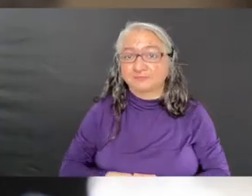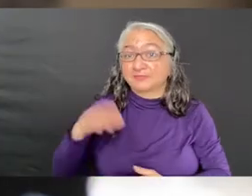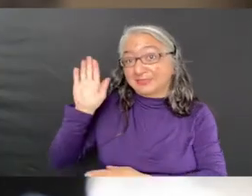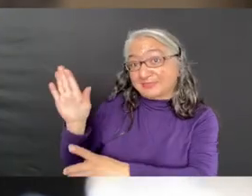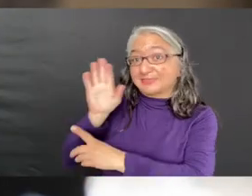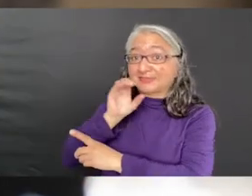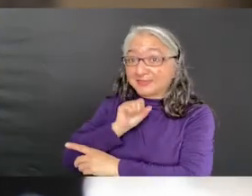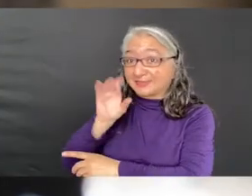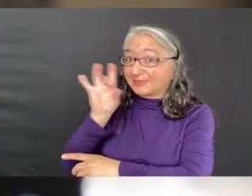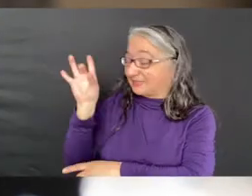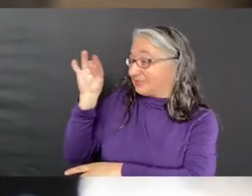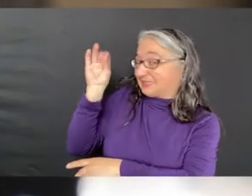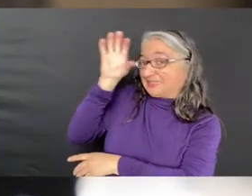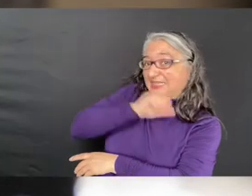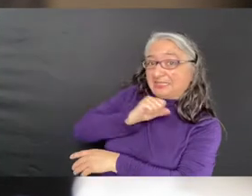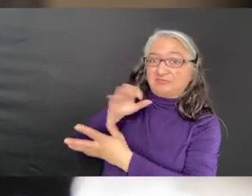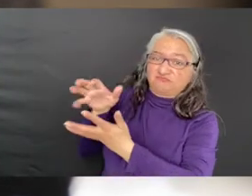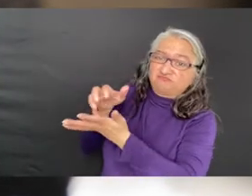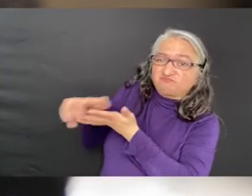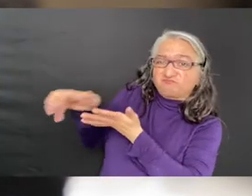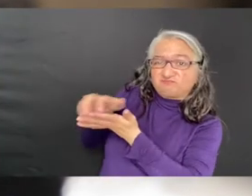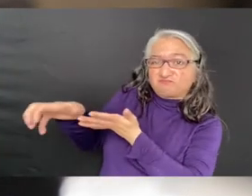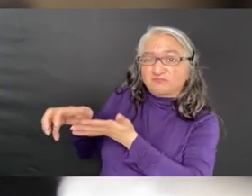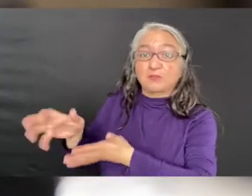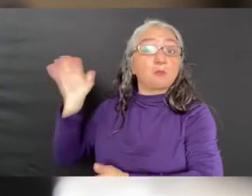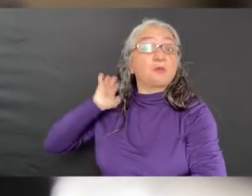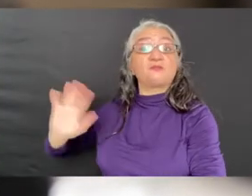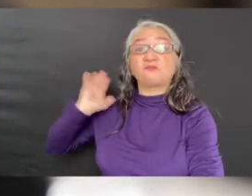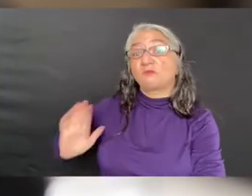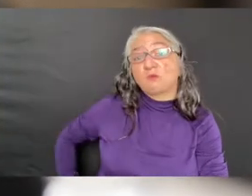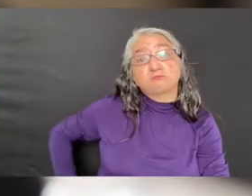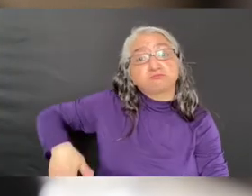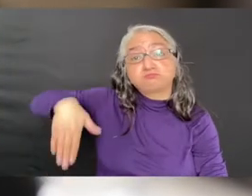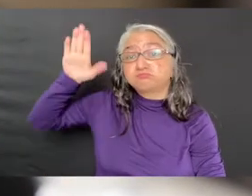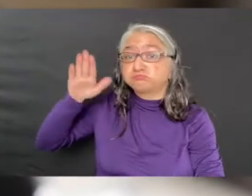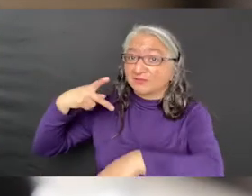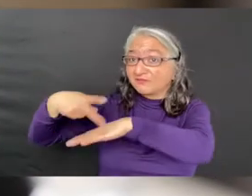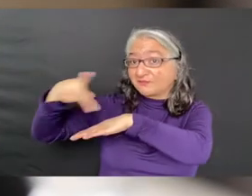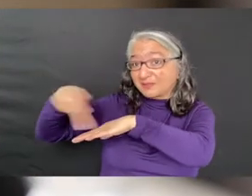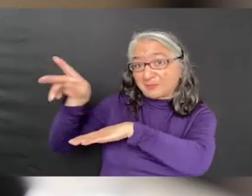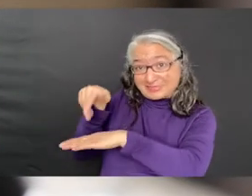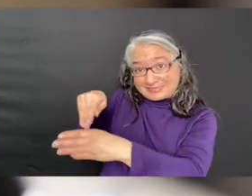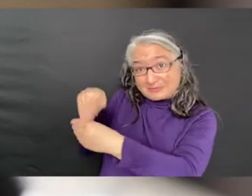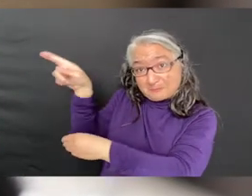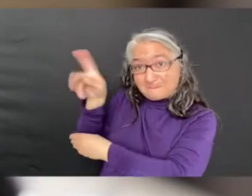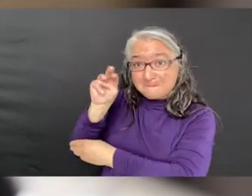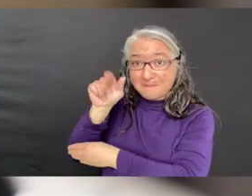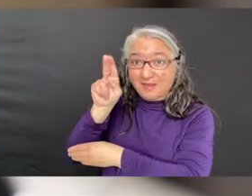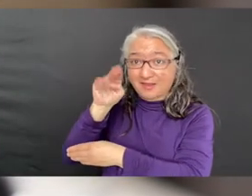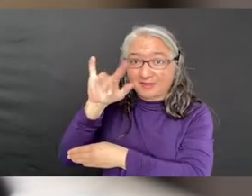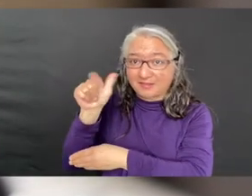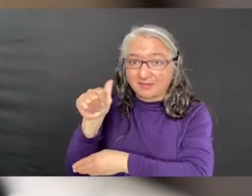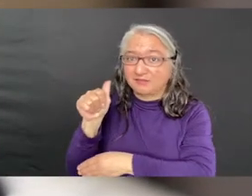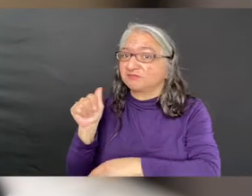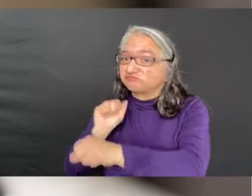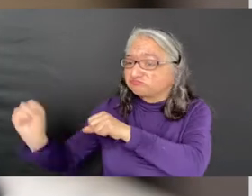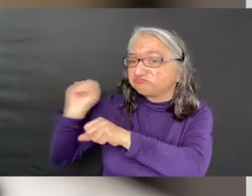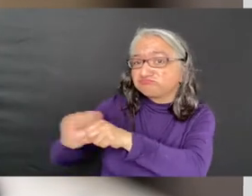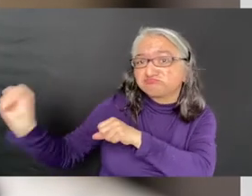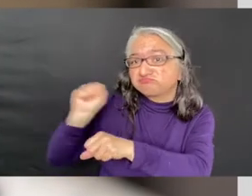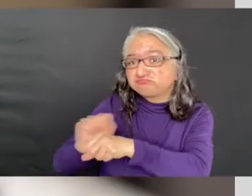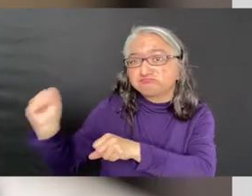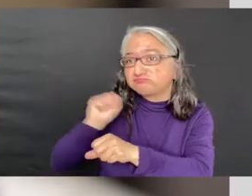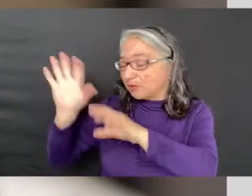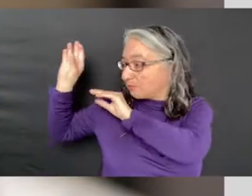is, however, a guess. As a young man in Manila, he worked without much documentation, and came to